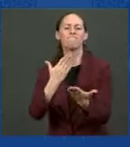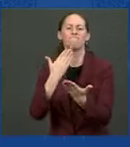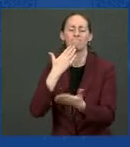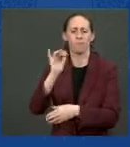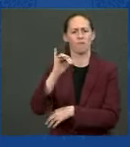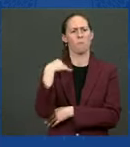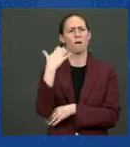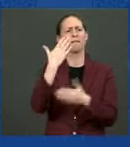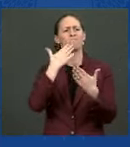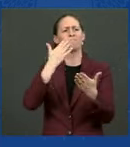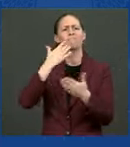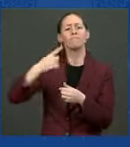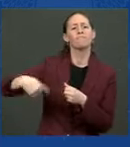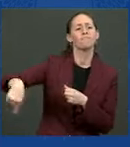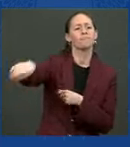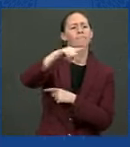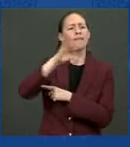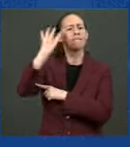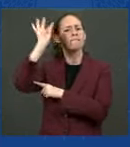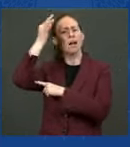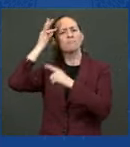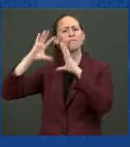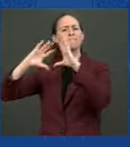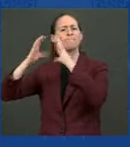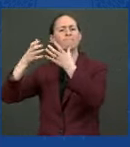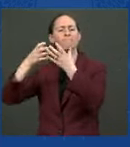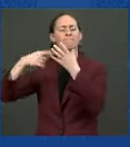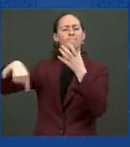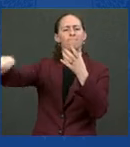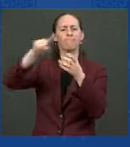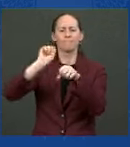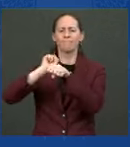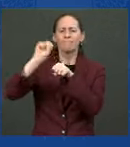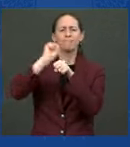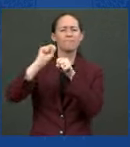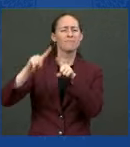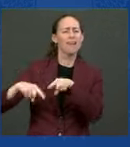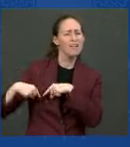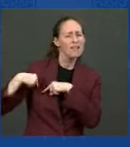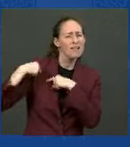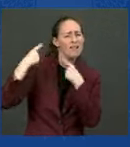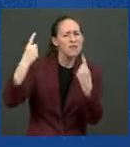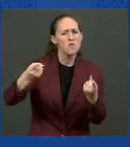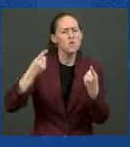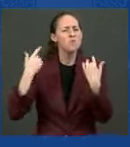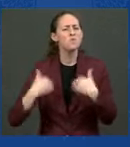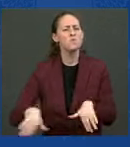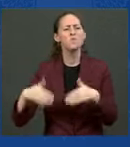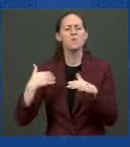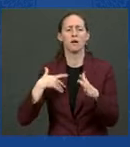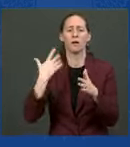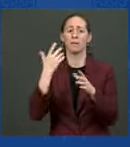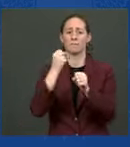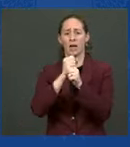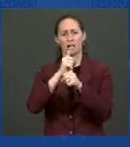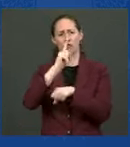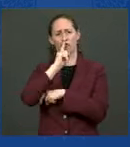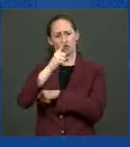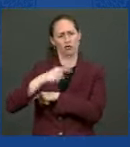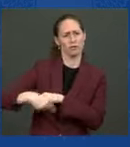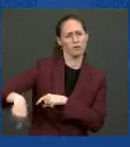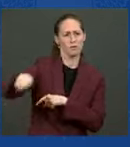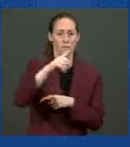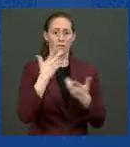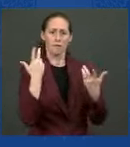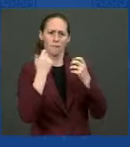Congressional Delegation, all the work that you've done to make sure that we are getting our fair share of resources, but also